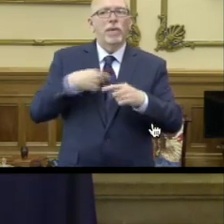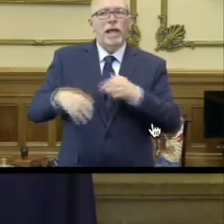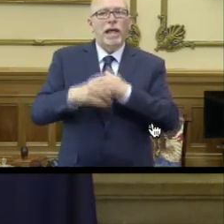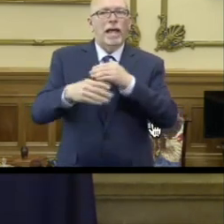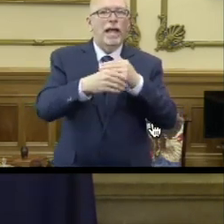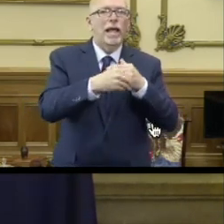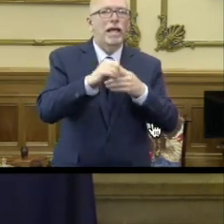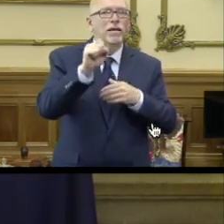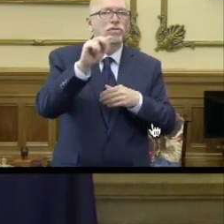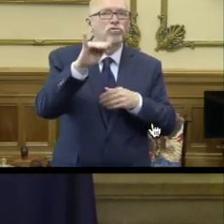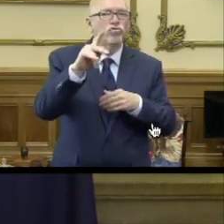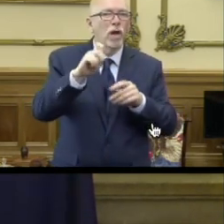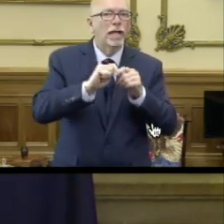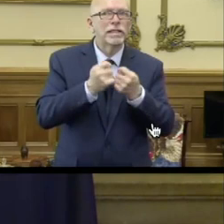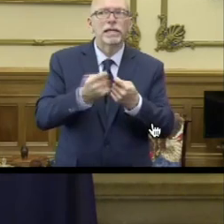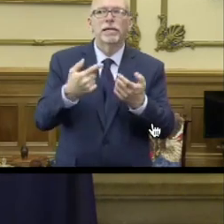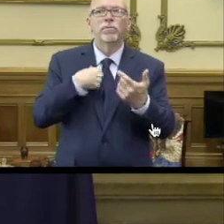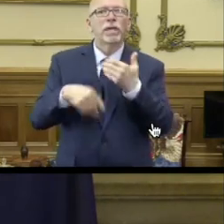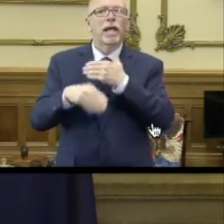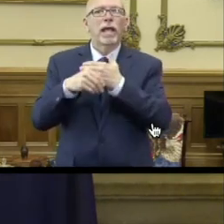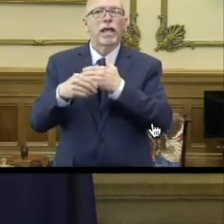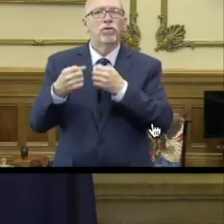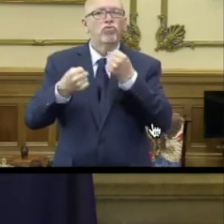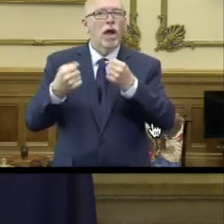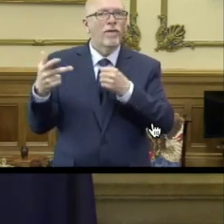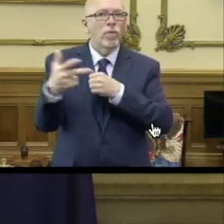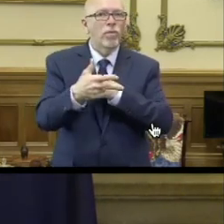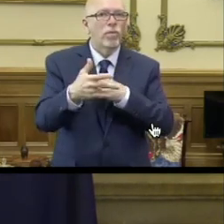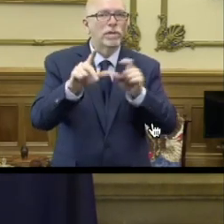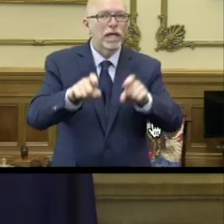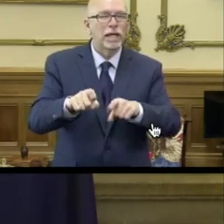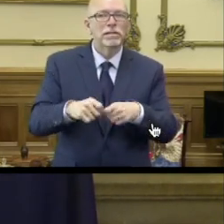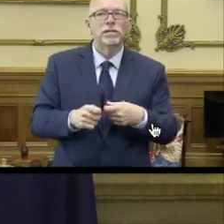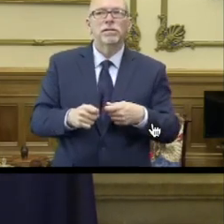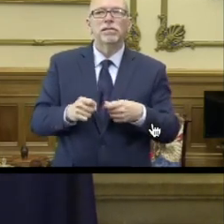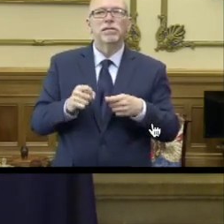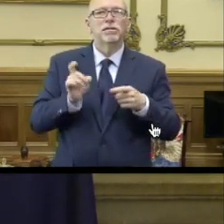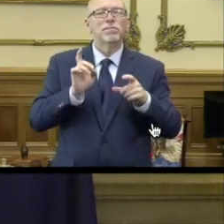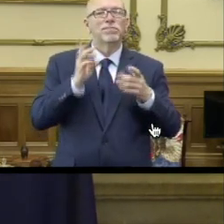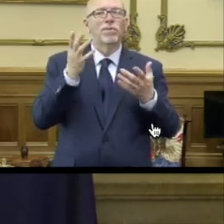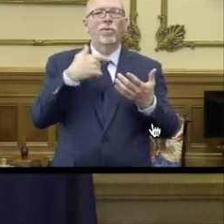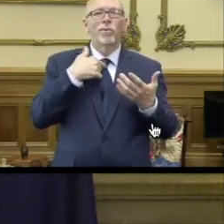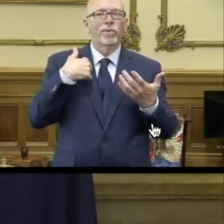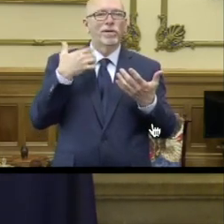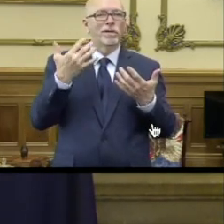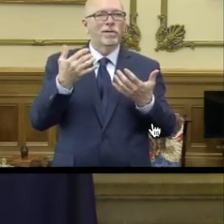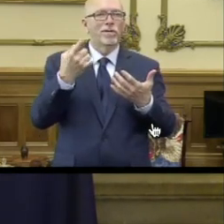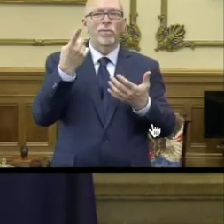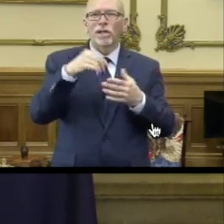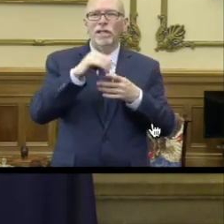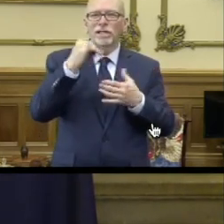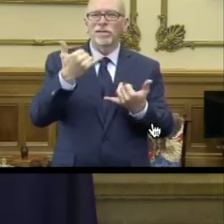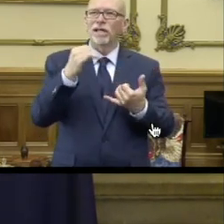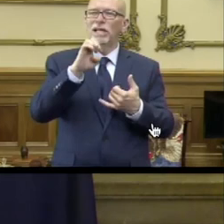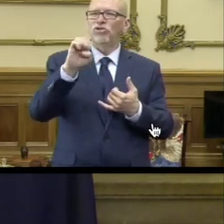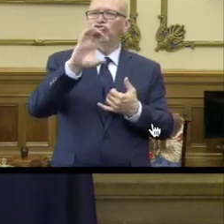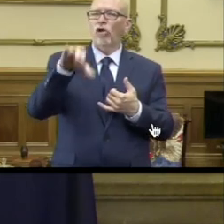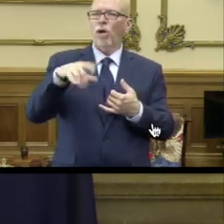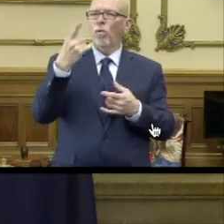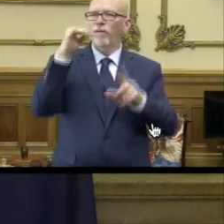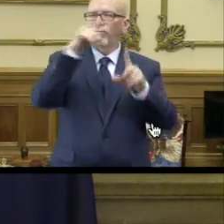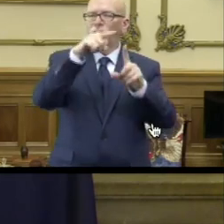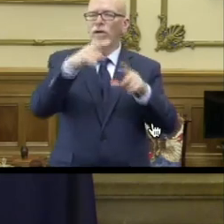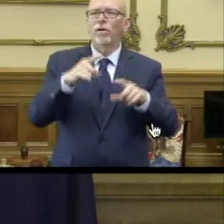strike teams and then we added in the drive-throughs. So we're up in one of those is East Chicago today, I think.